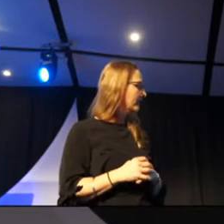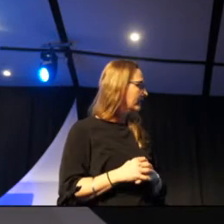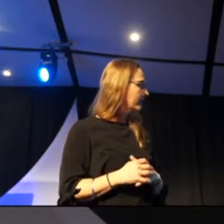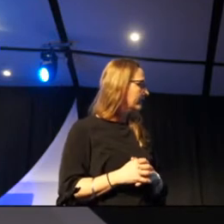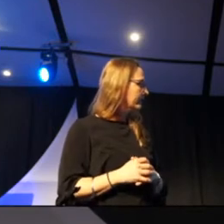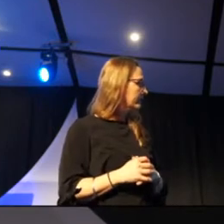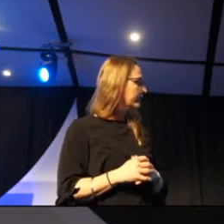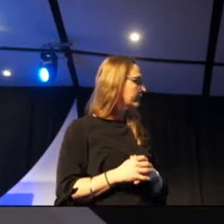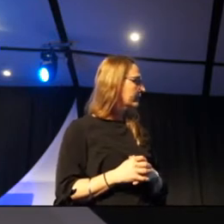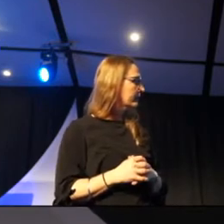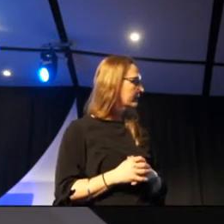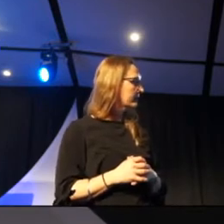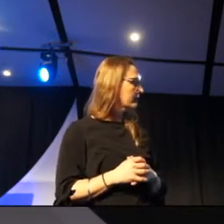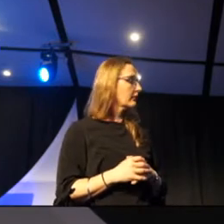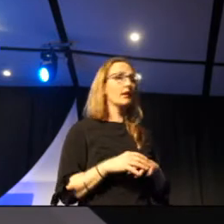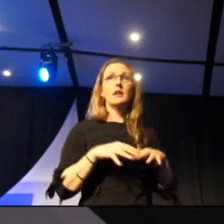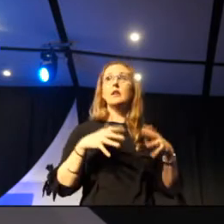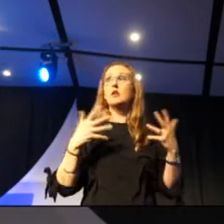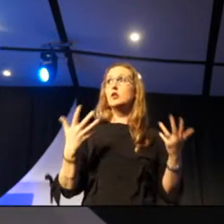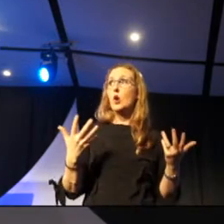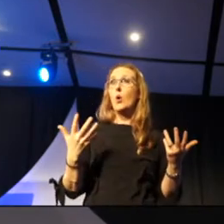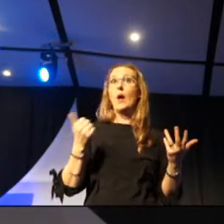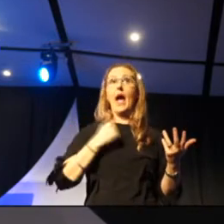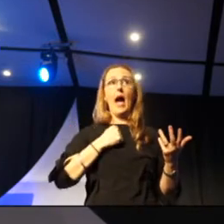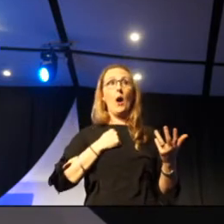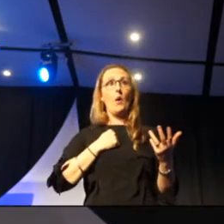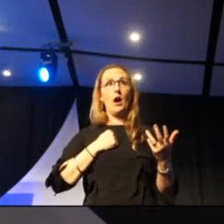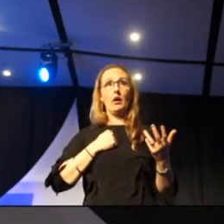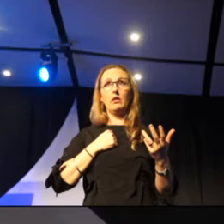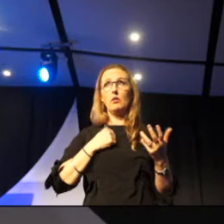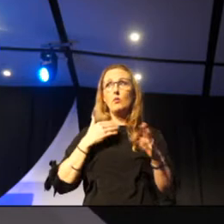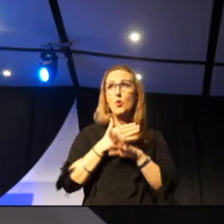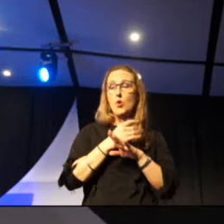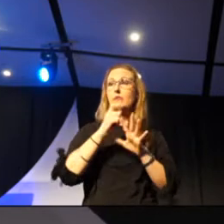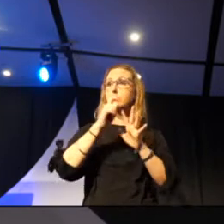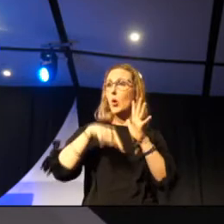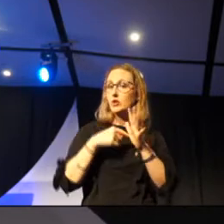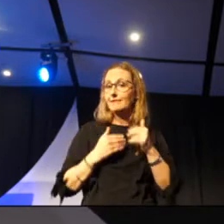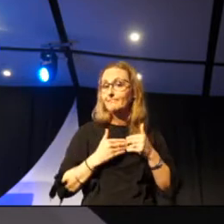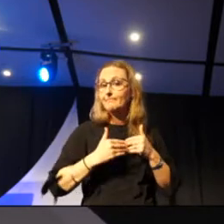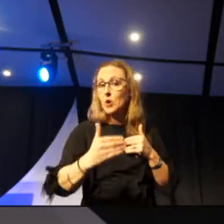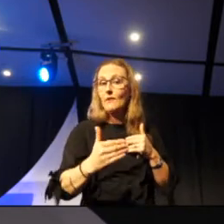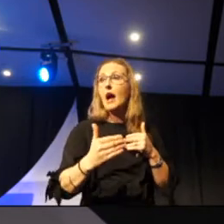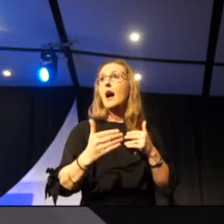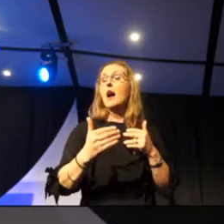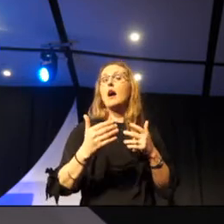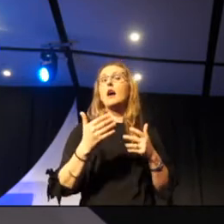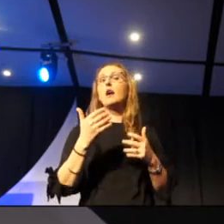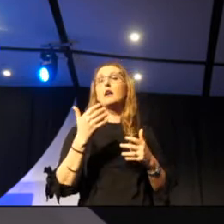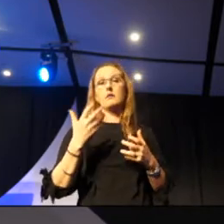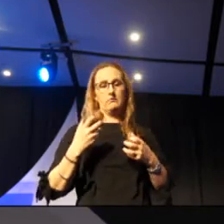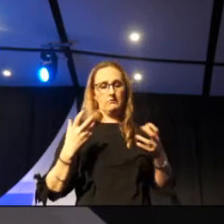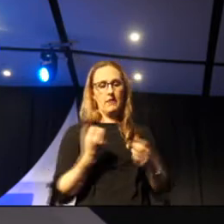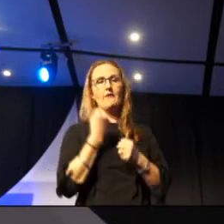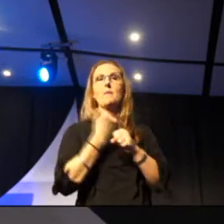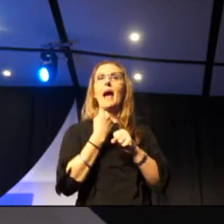So, how are we going on this mission? Well, so far, we've delivered 160,000 VR